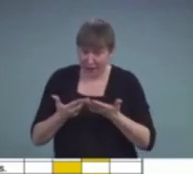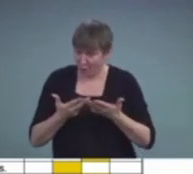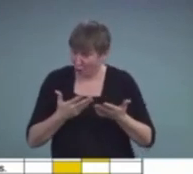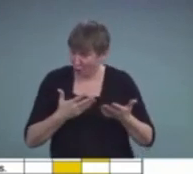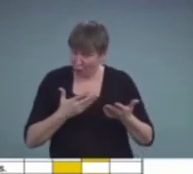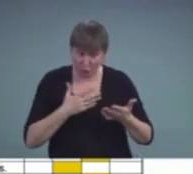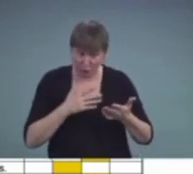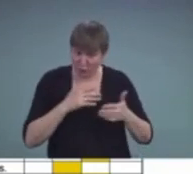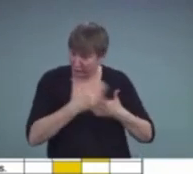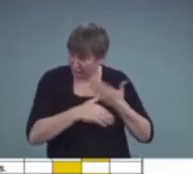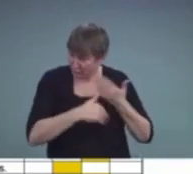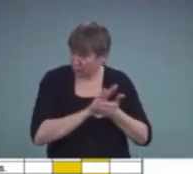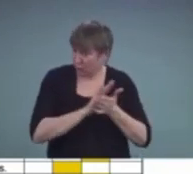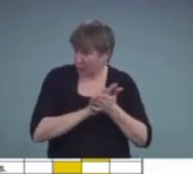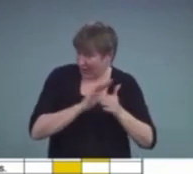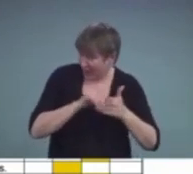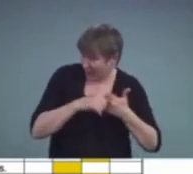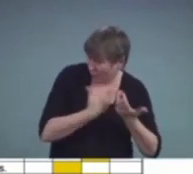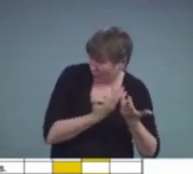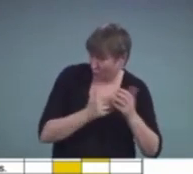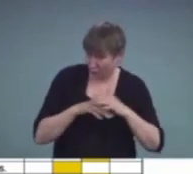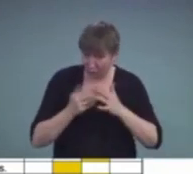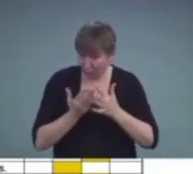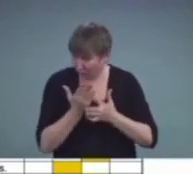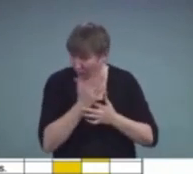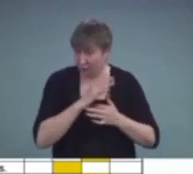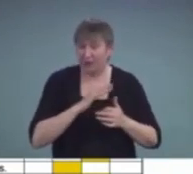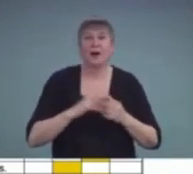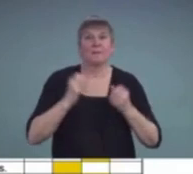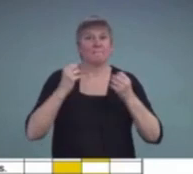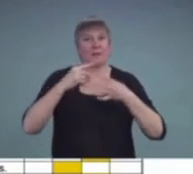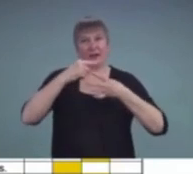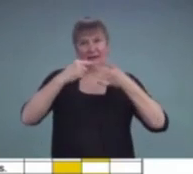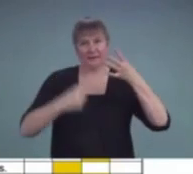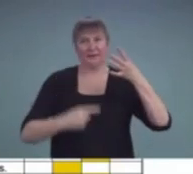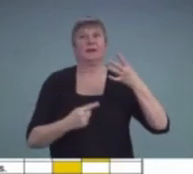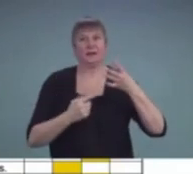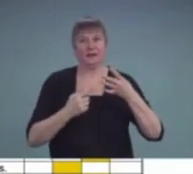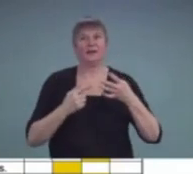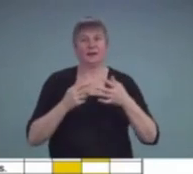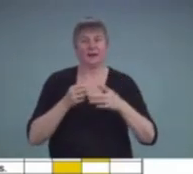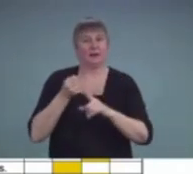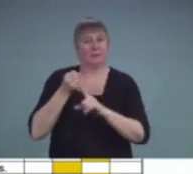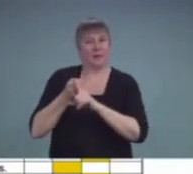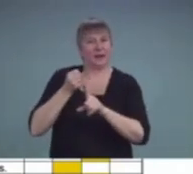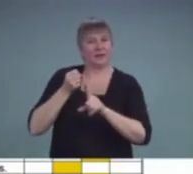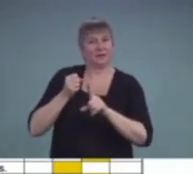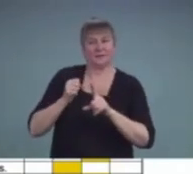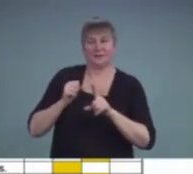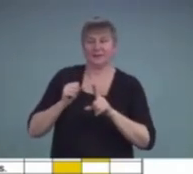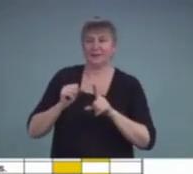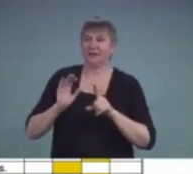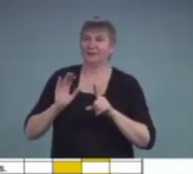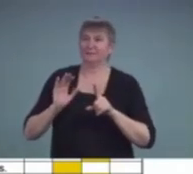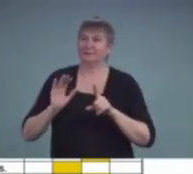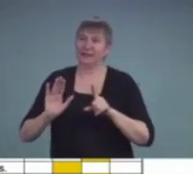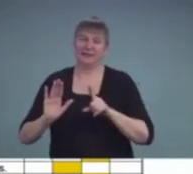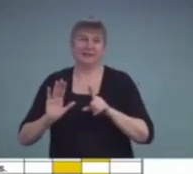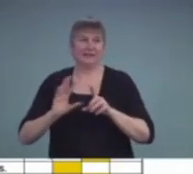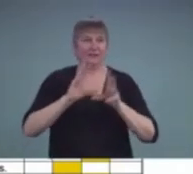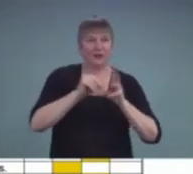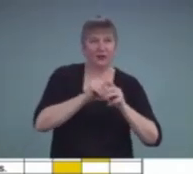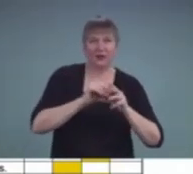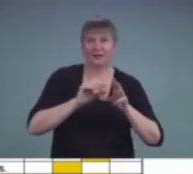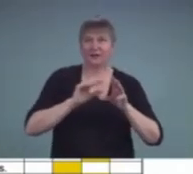classroom environment, there's lots of issues that are impacting how he participates and how that